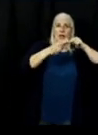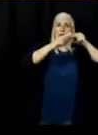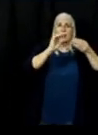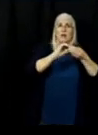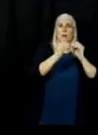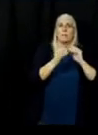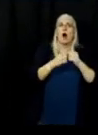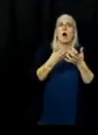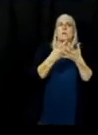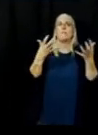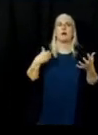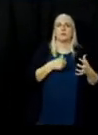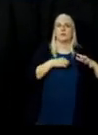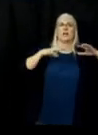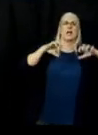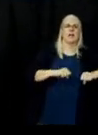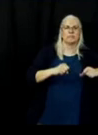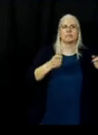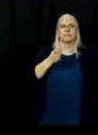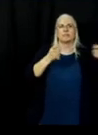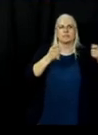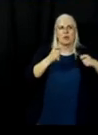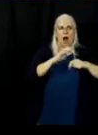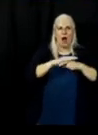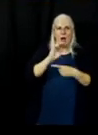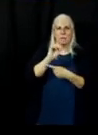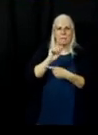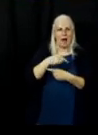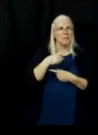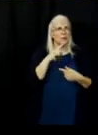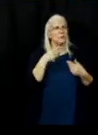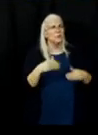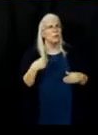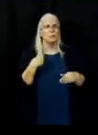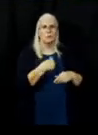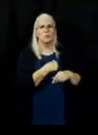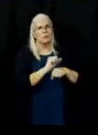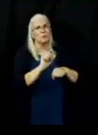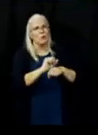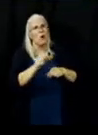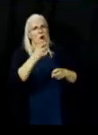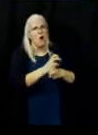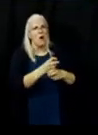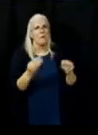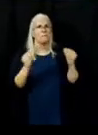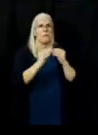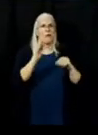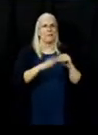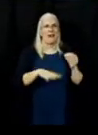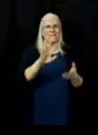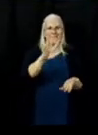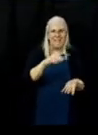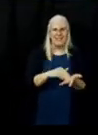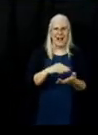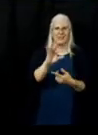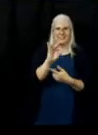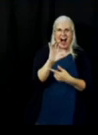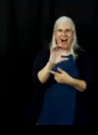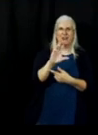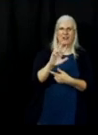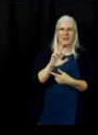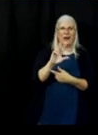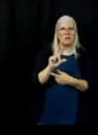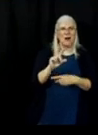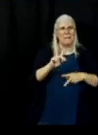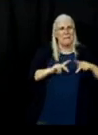to see all the hard work that they're putting in and we're up to 5,900, over 5,900 firefighters